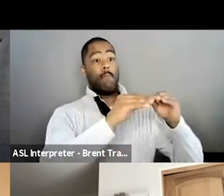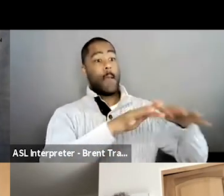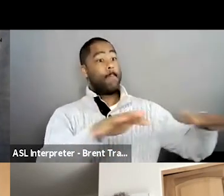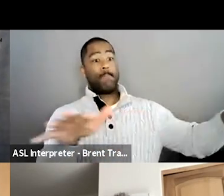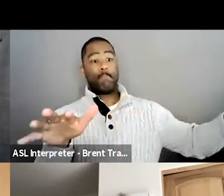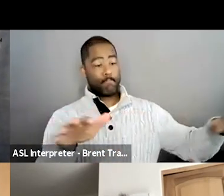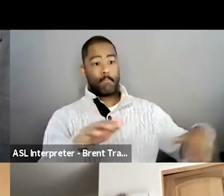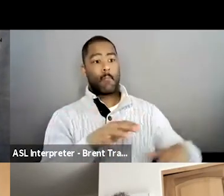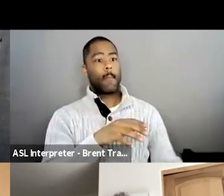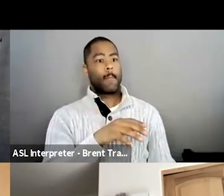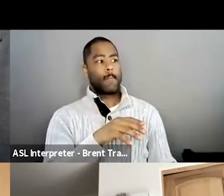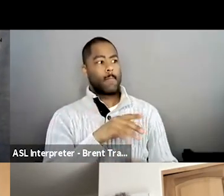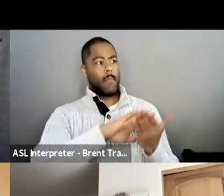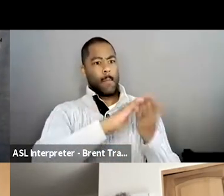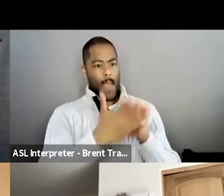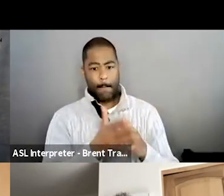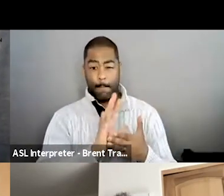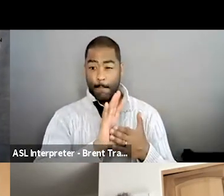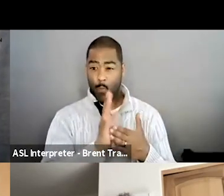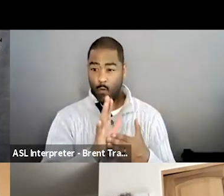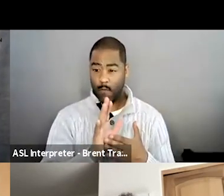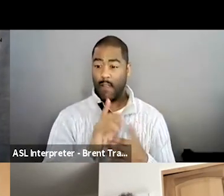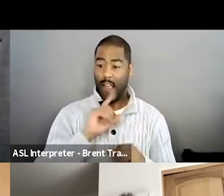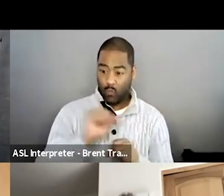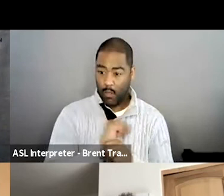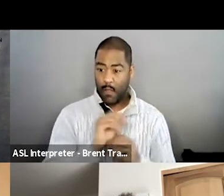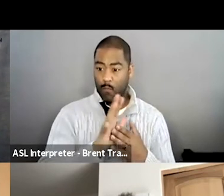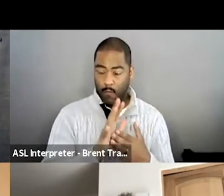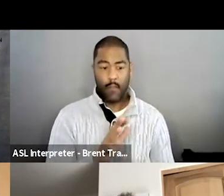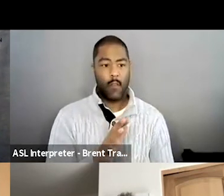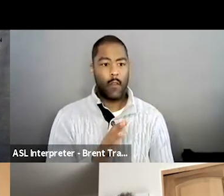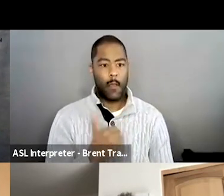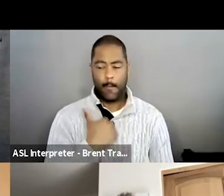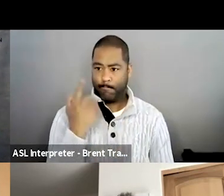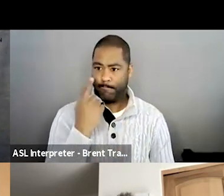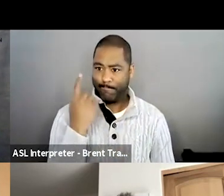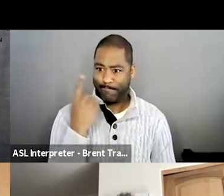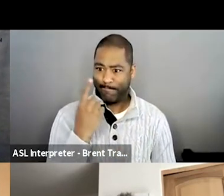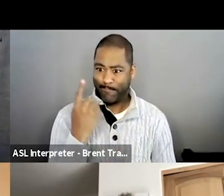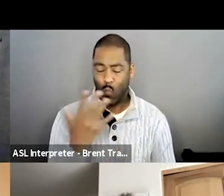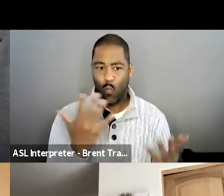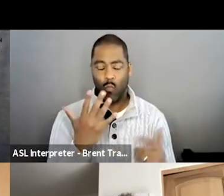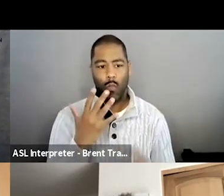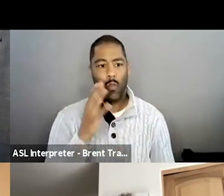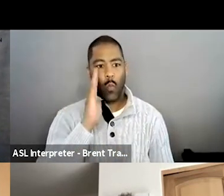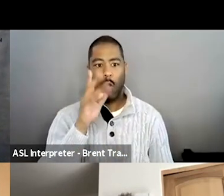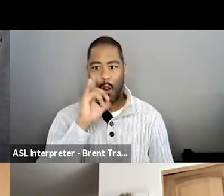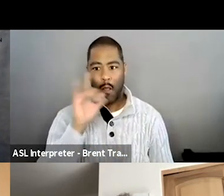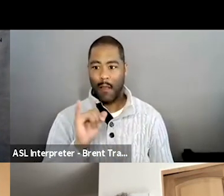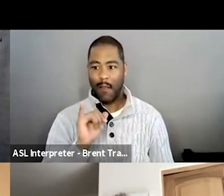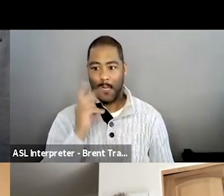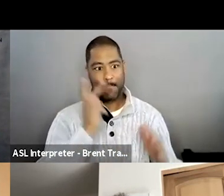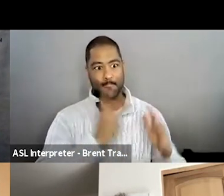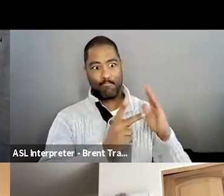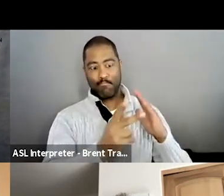it'll be. Essentially to me, it's like very melodramatic and doesn't, I don't know. It didn't hurt. Like it